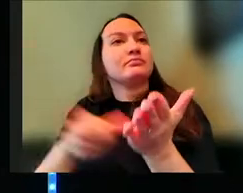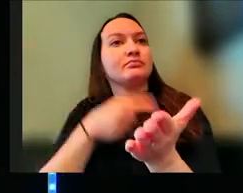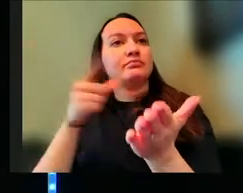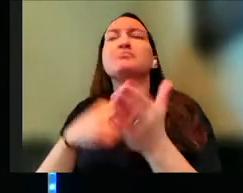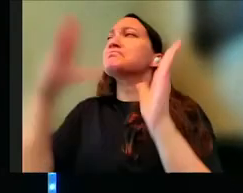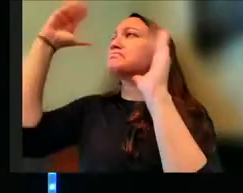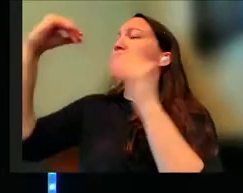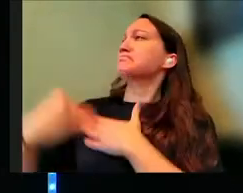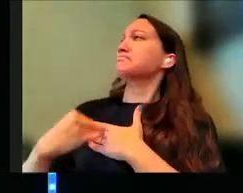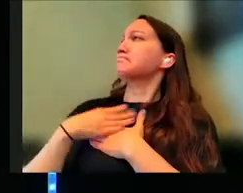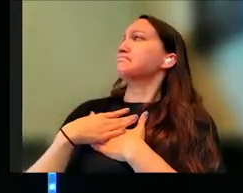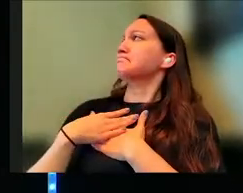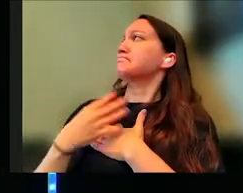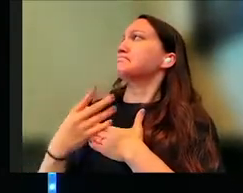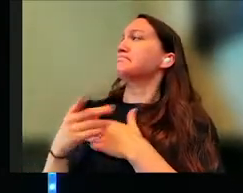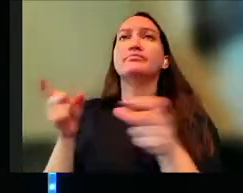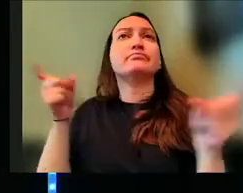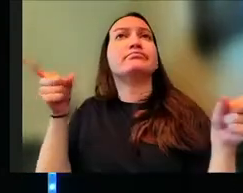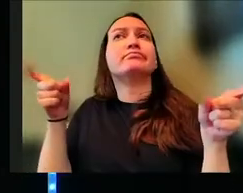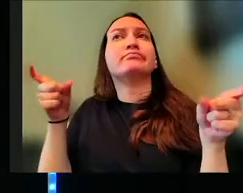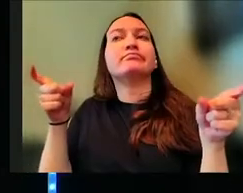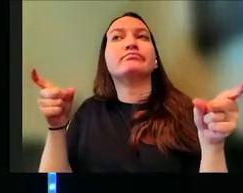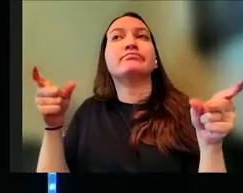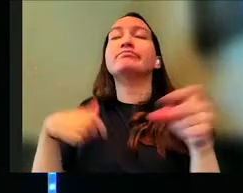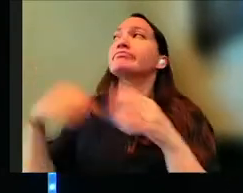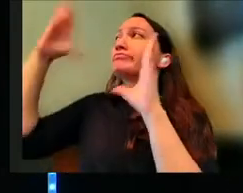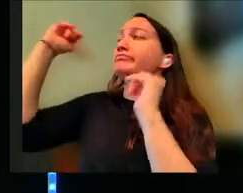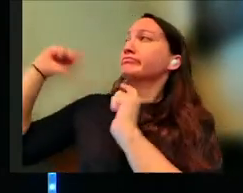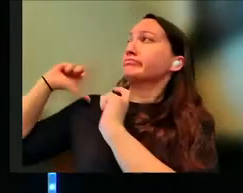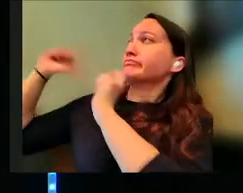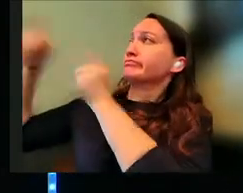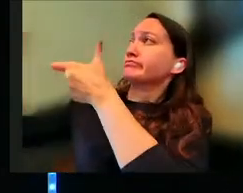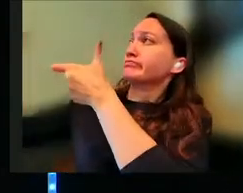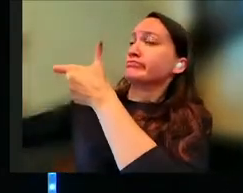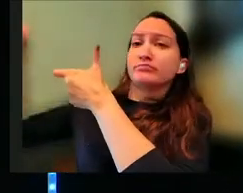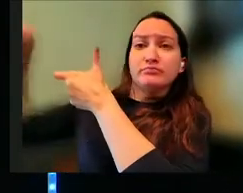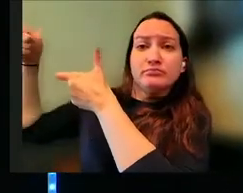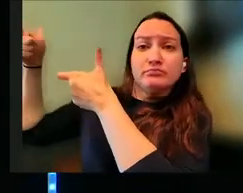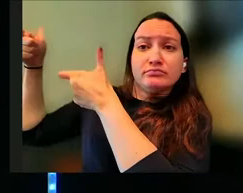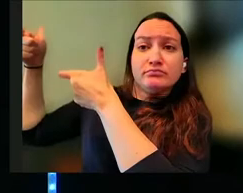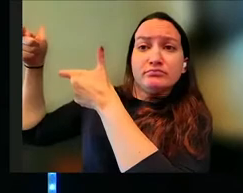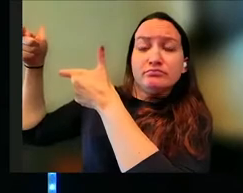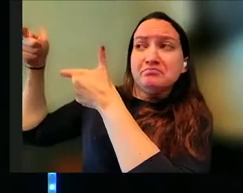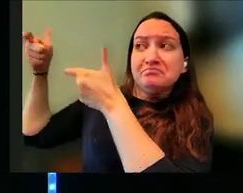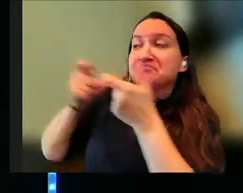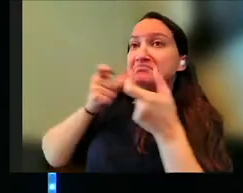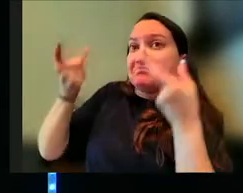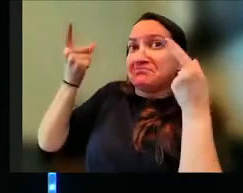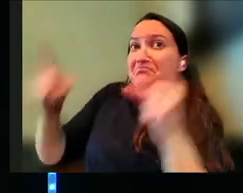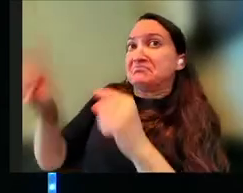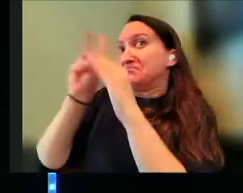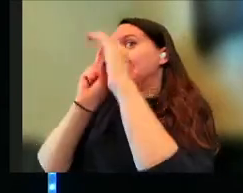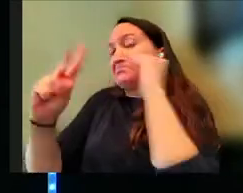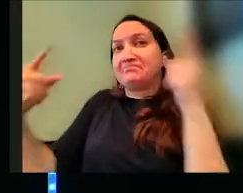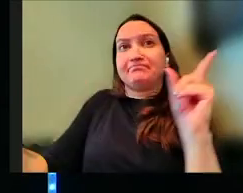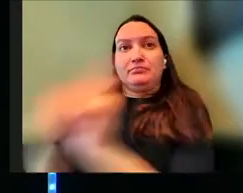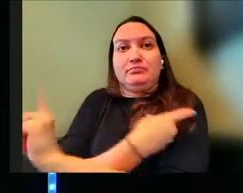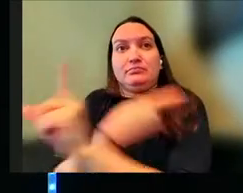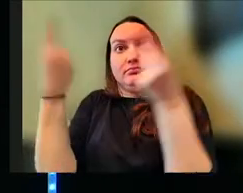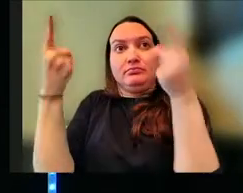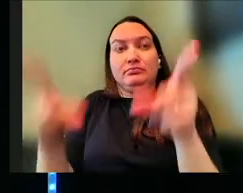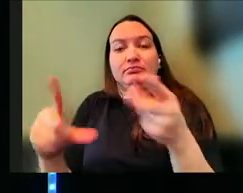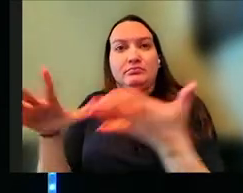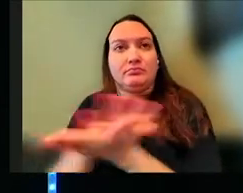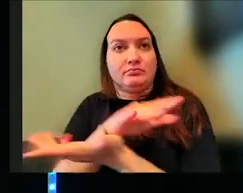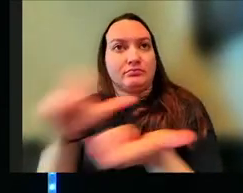God to move in a certain way, and we place that expectation on Him, and when it doesn't happen the way we expected it, there's damage,